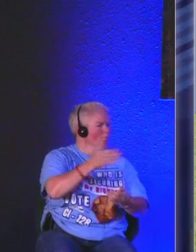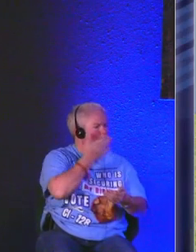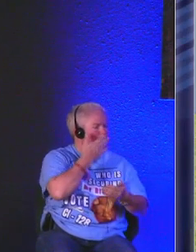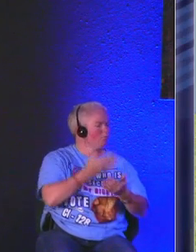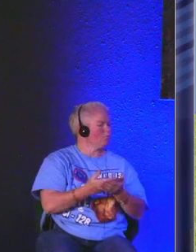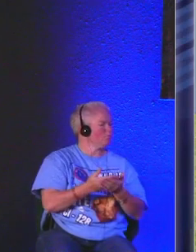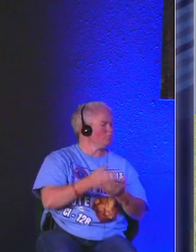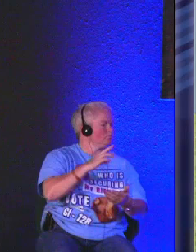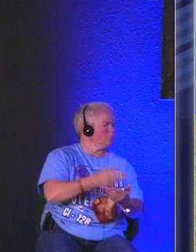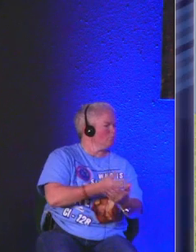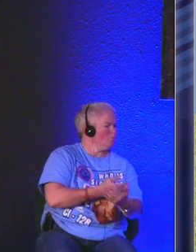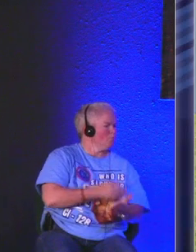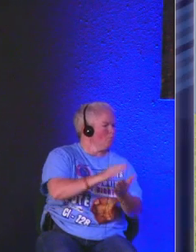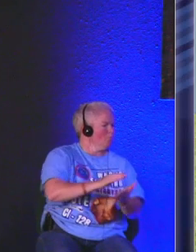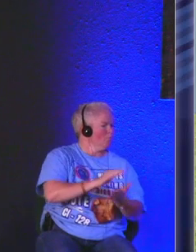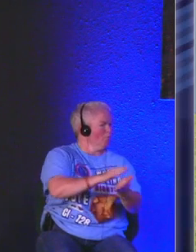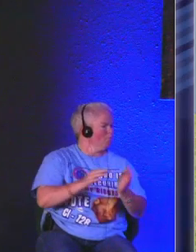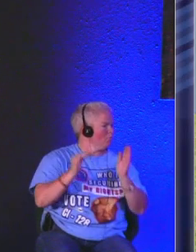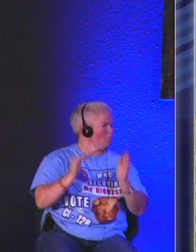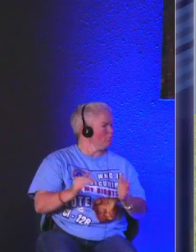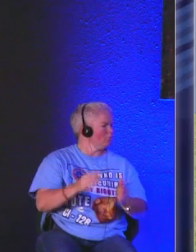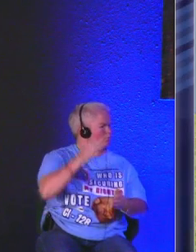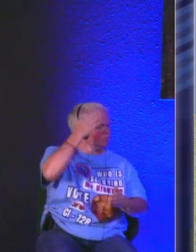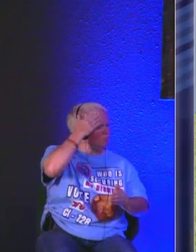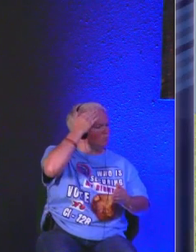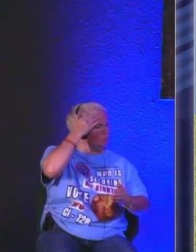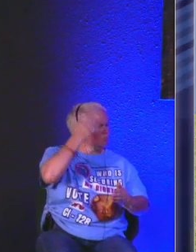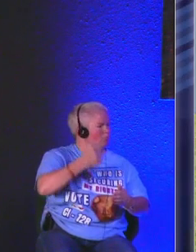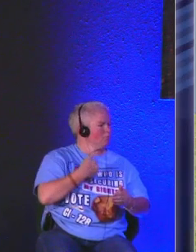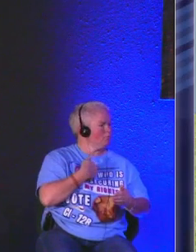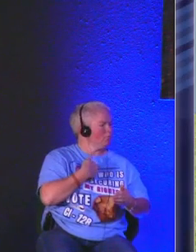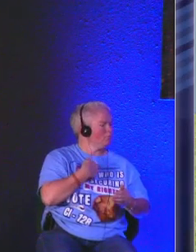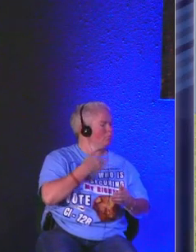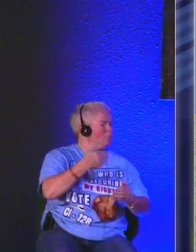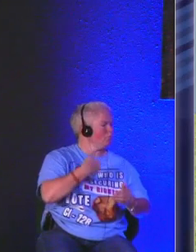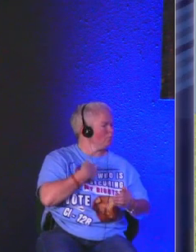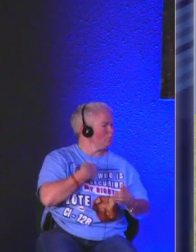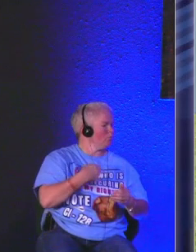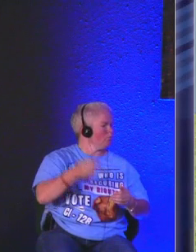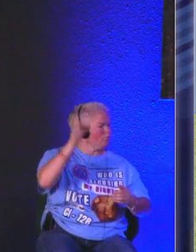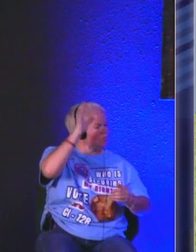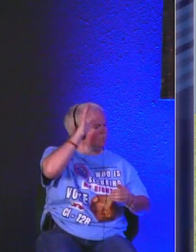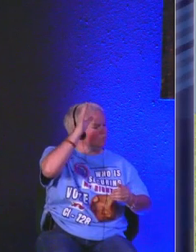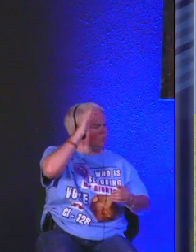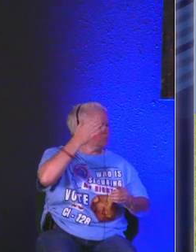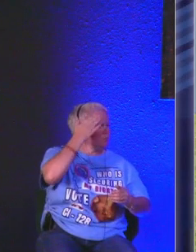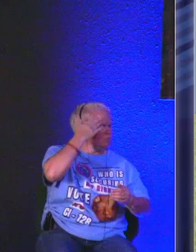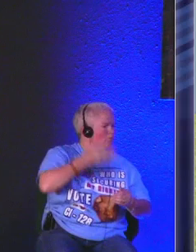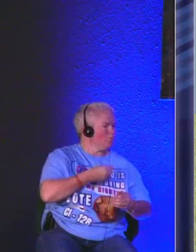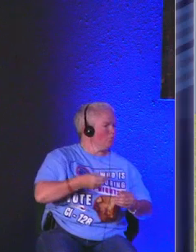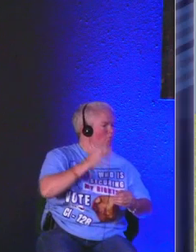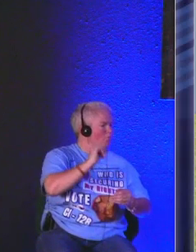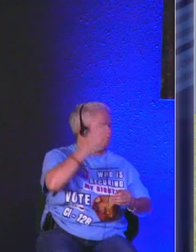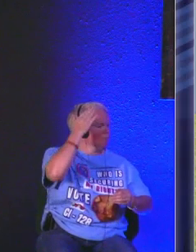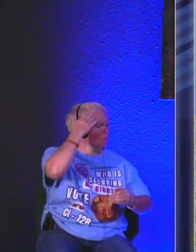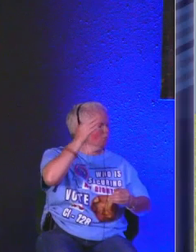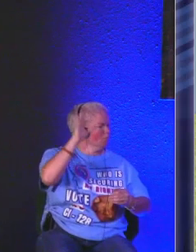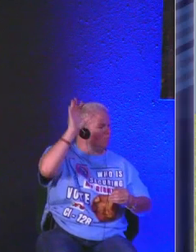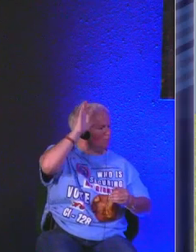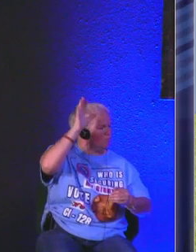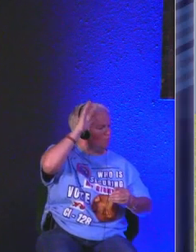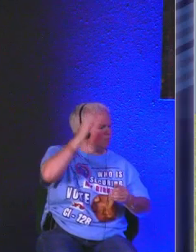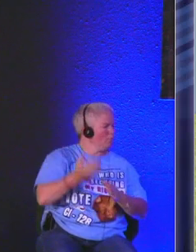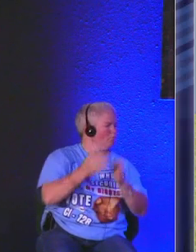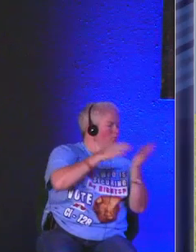to my voice so there will be one flock and one shepherd amen